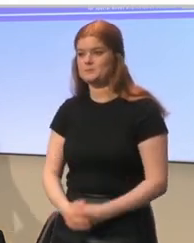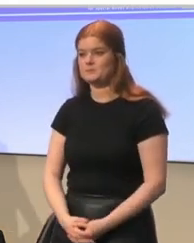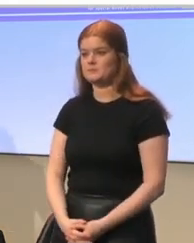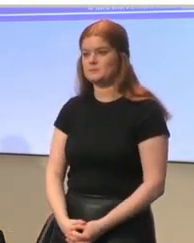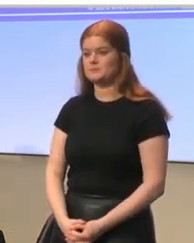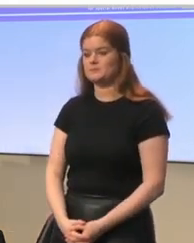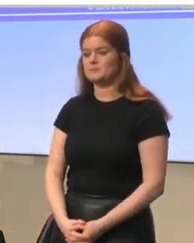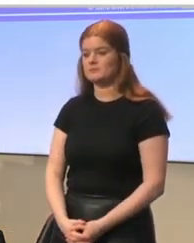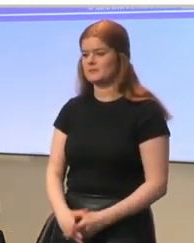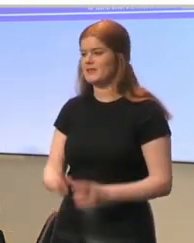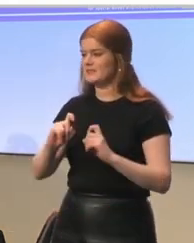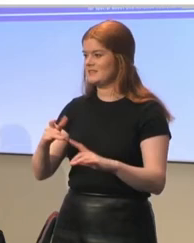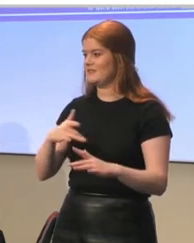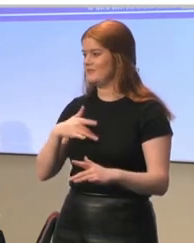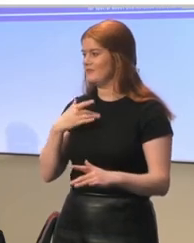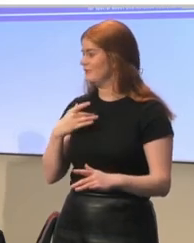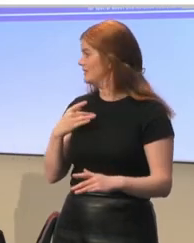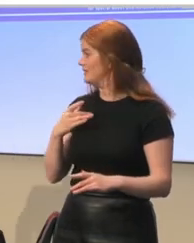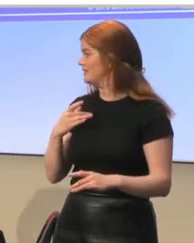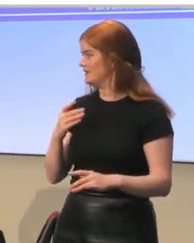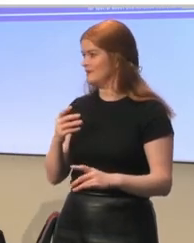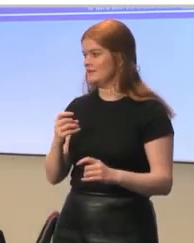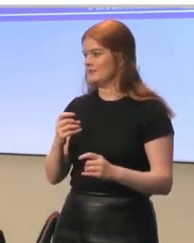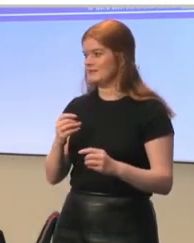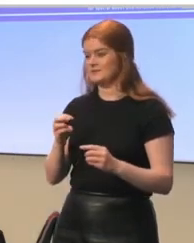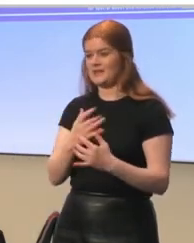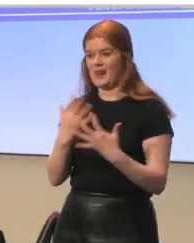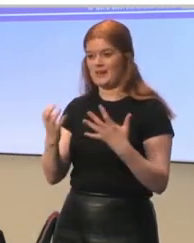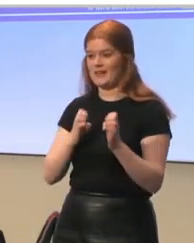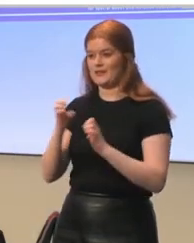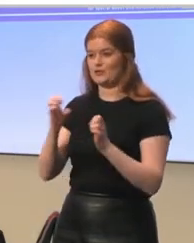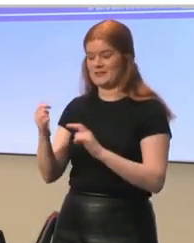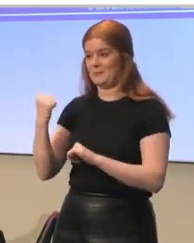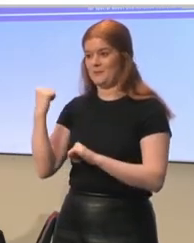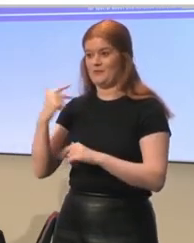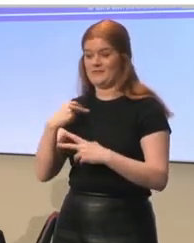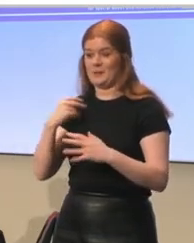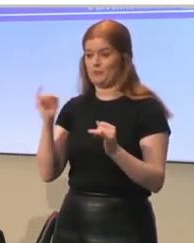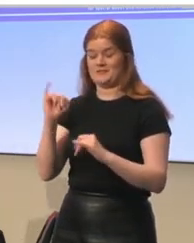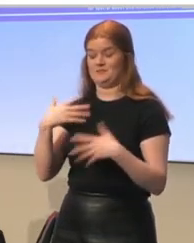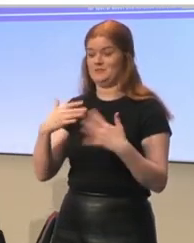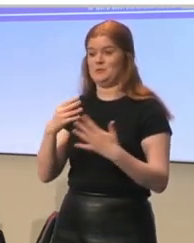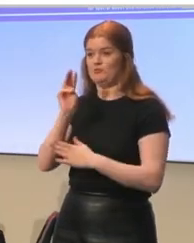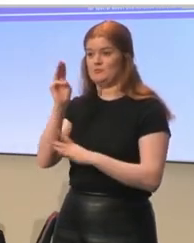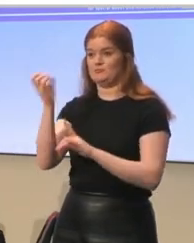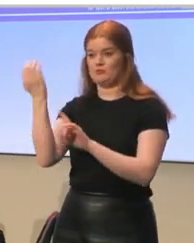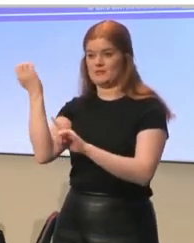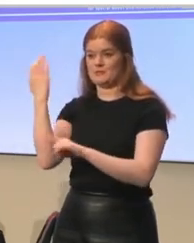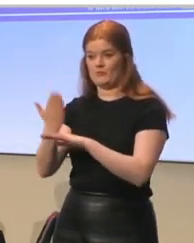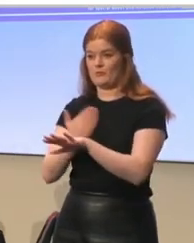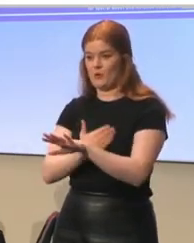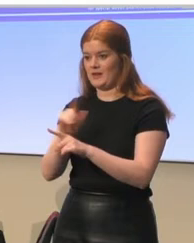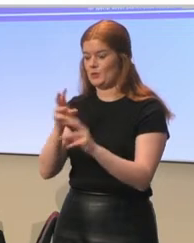I still feel Amir's energy up here. It was very impressive, her presentation and her work.